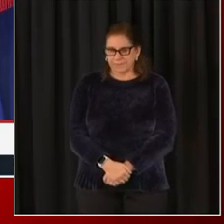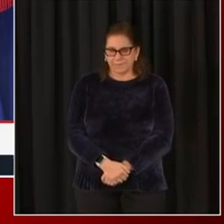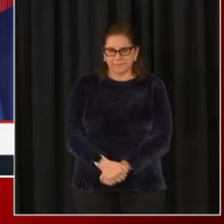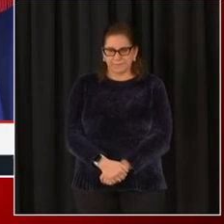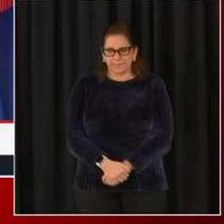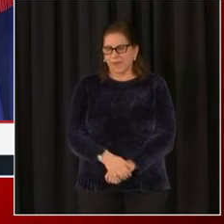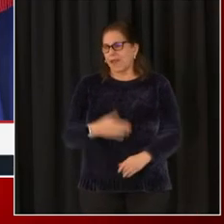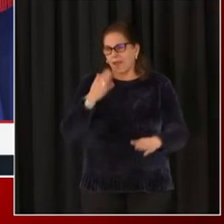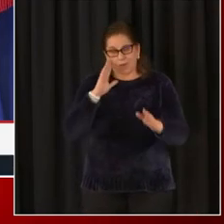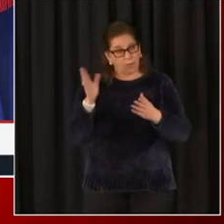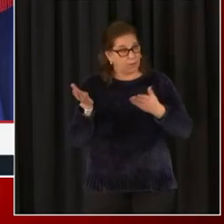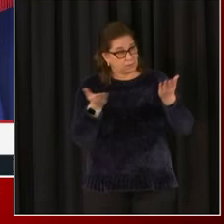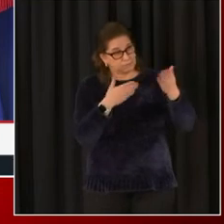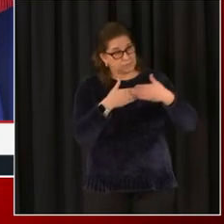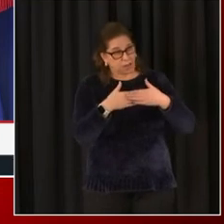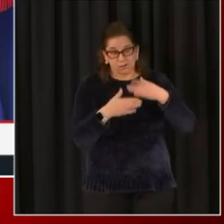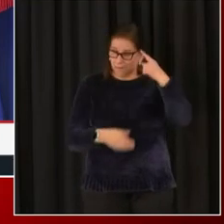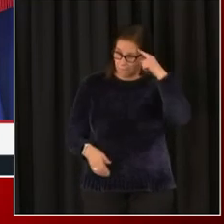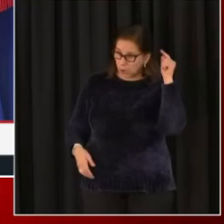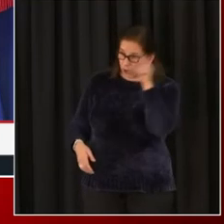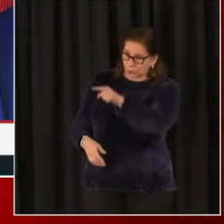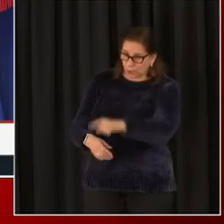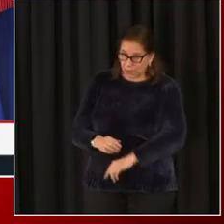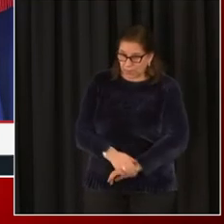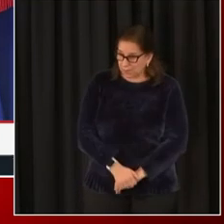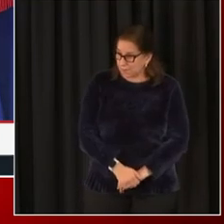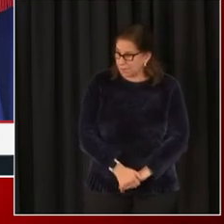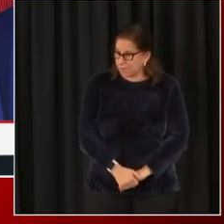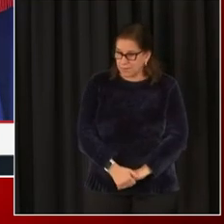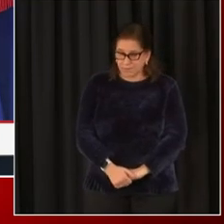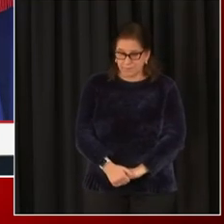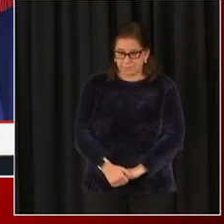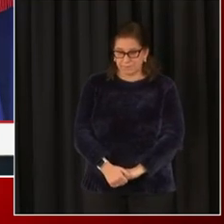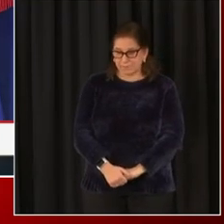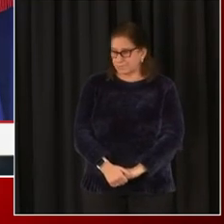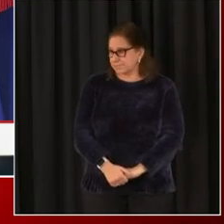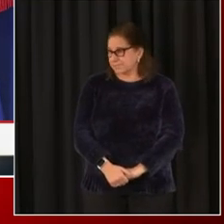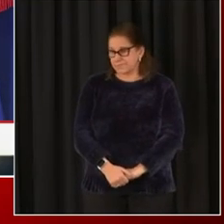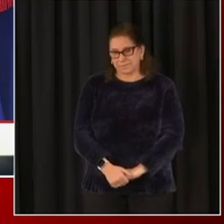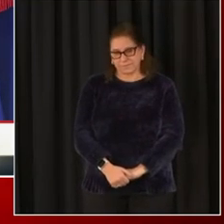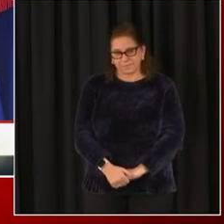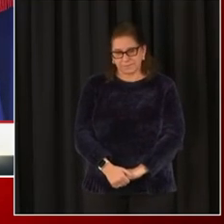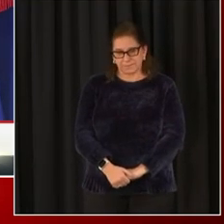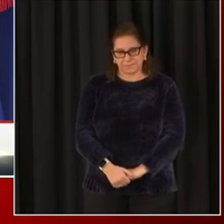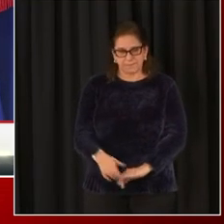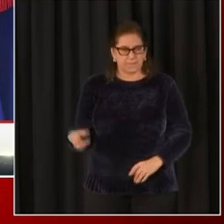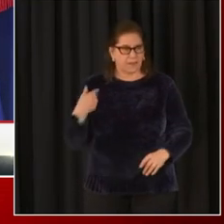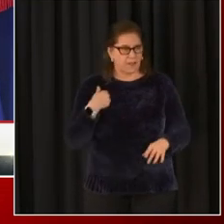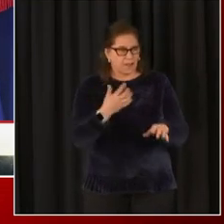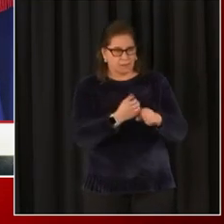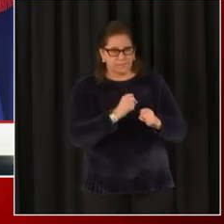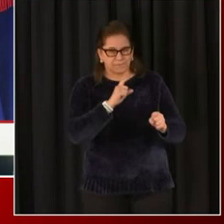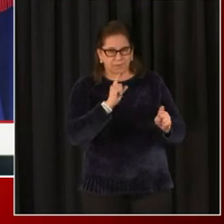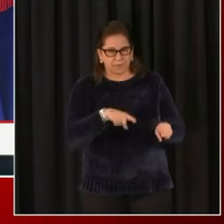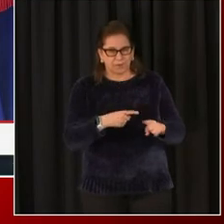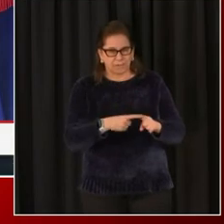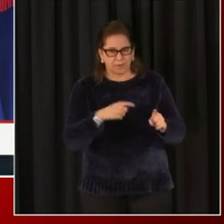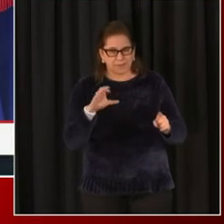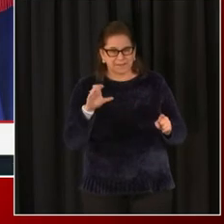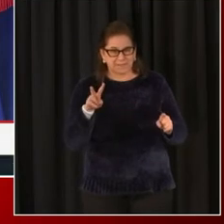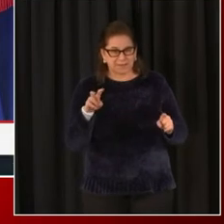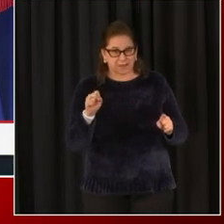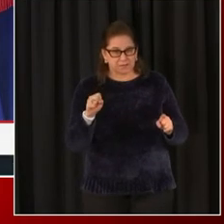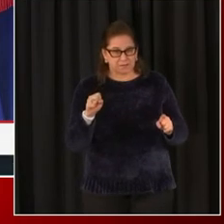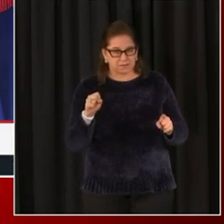We'll, we'll pull up the chart and I'll speak to it in a second. Yes. Uh, so we received a report that CVS had